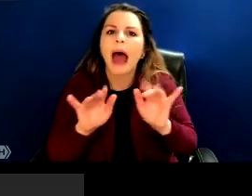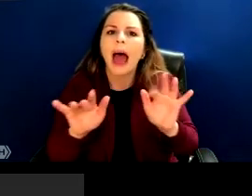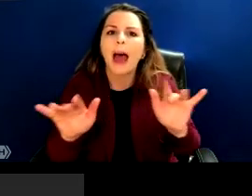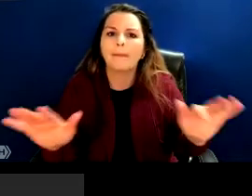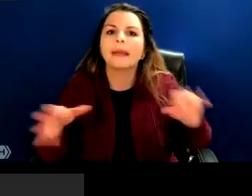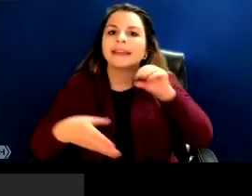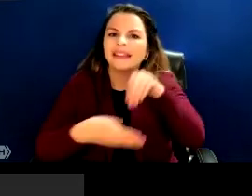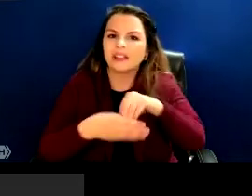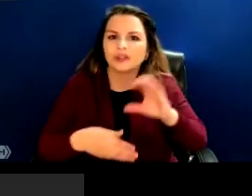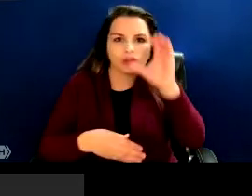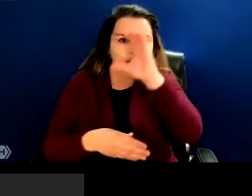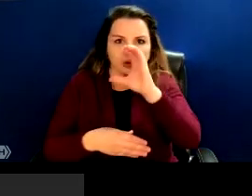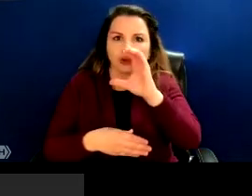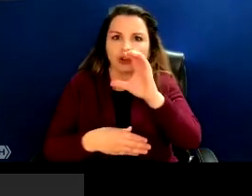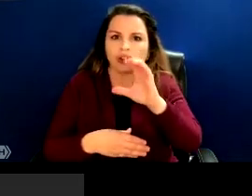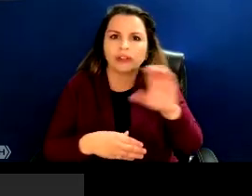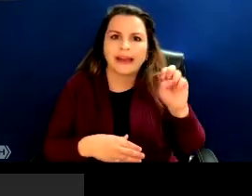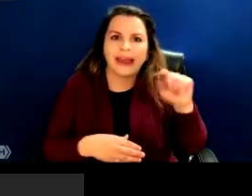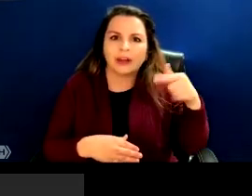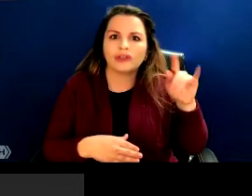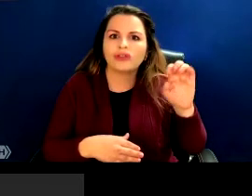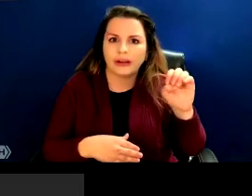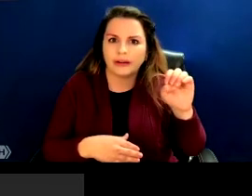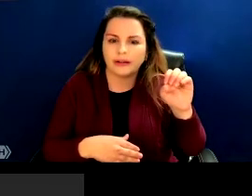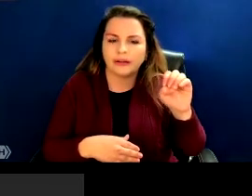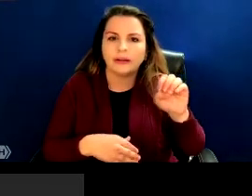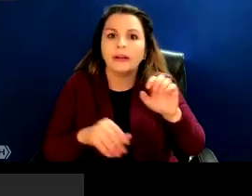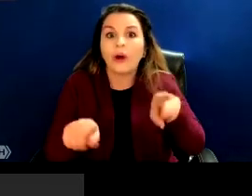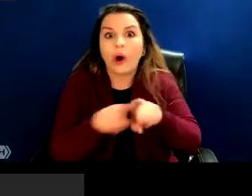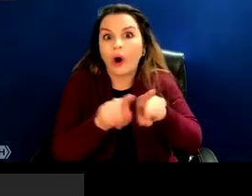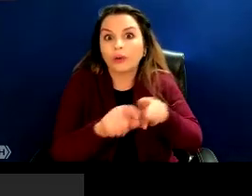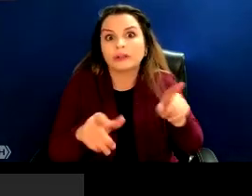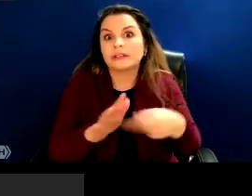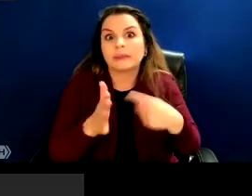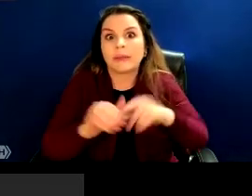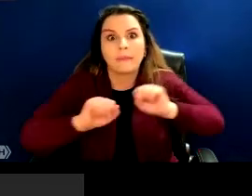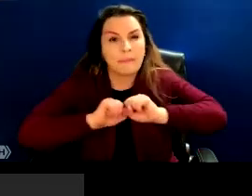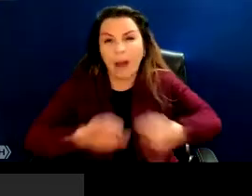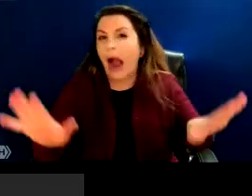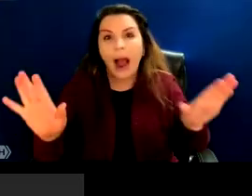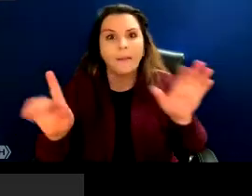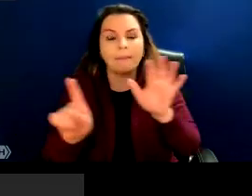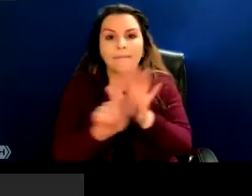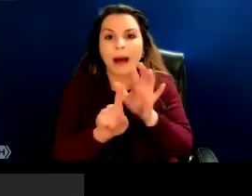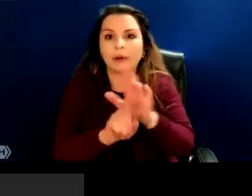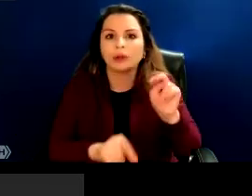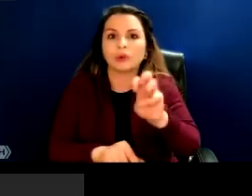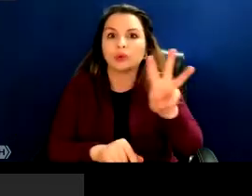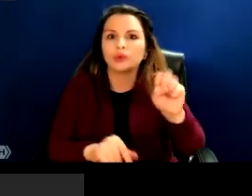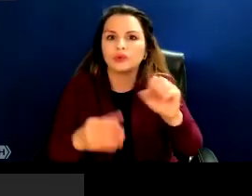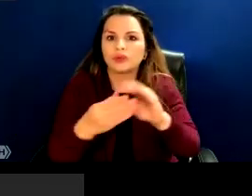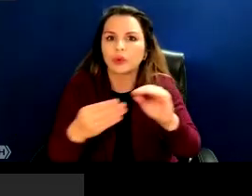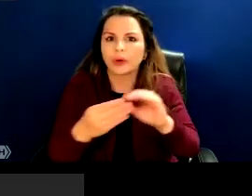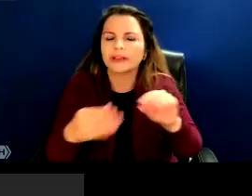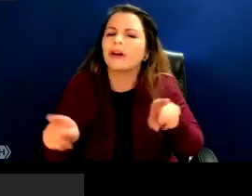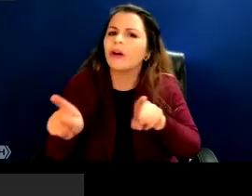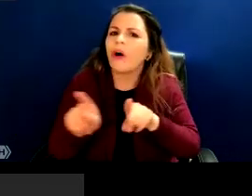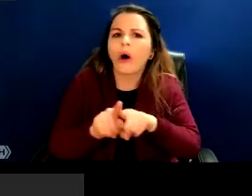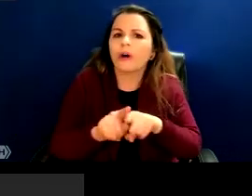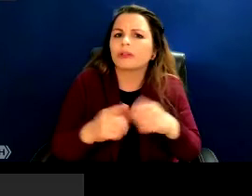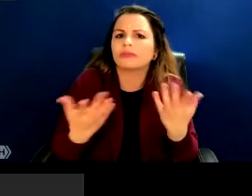in search engines that had even caused viral news stories. And what the implications of it